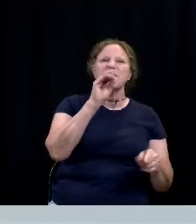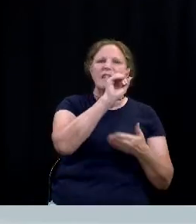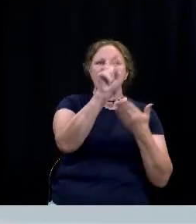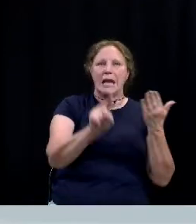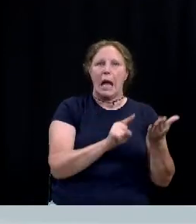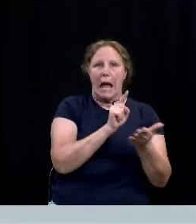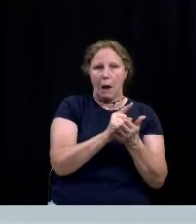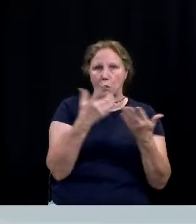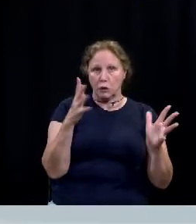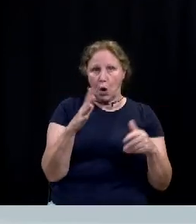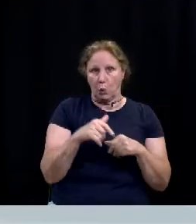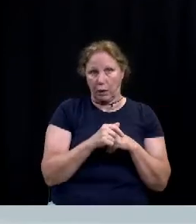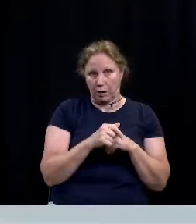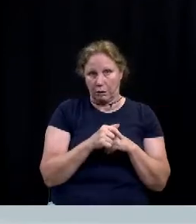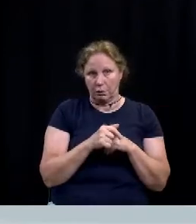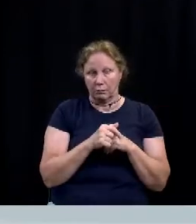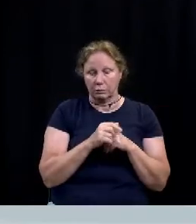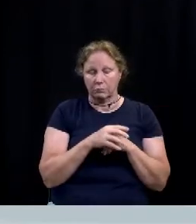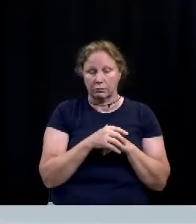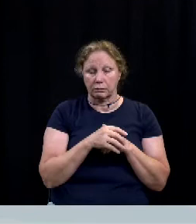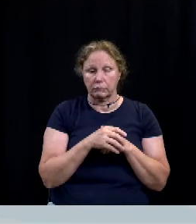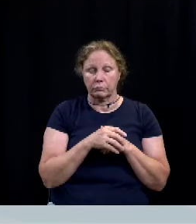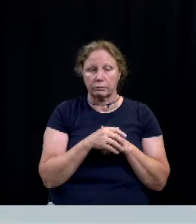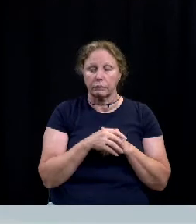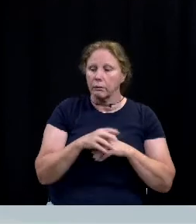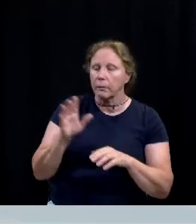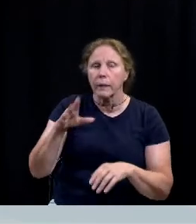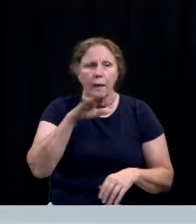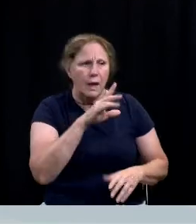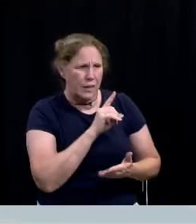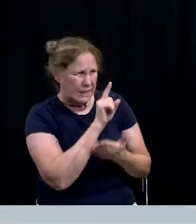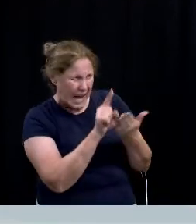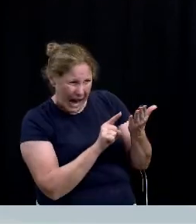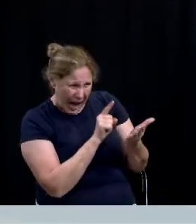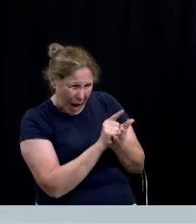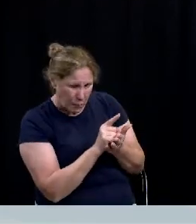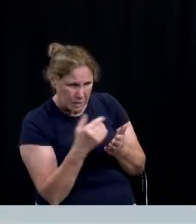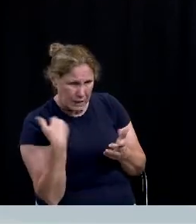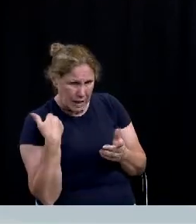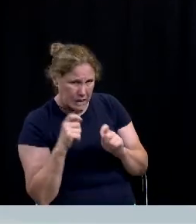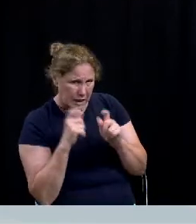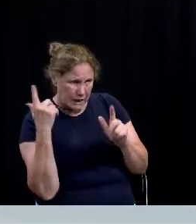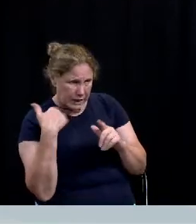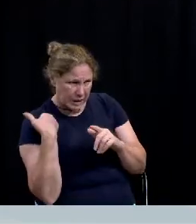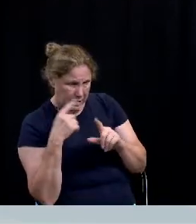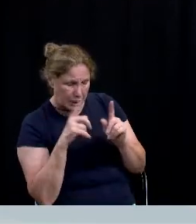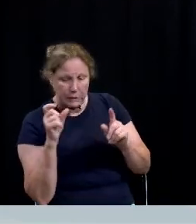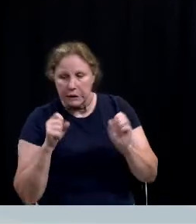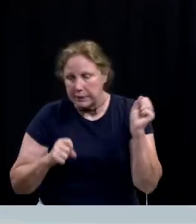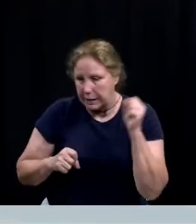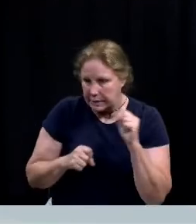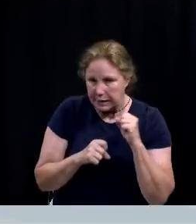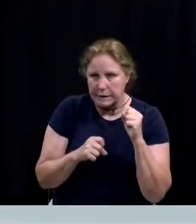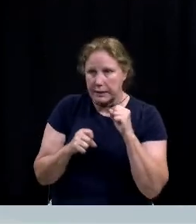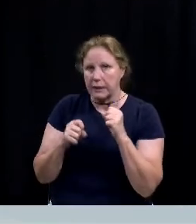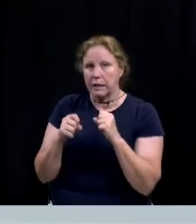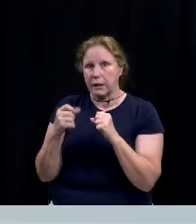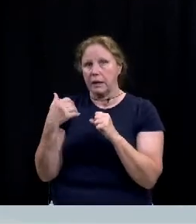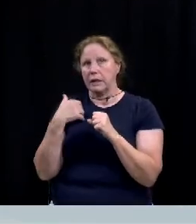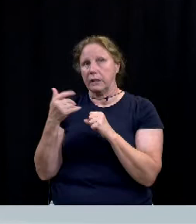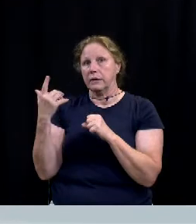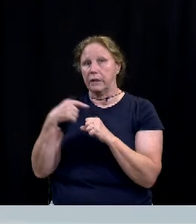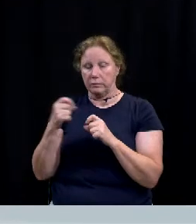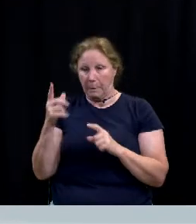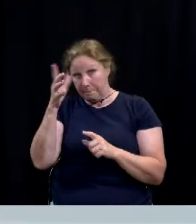already in 2020 hey chief so were those hours on that last slide is that the unit measurement yes sir the length in hours